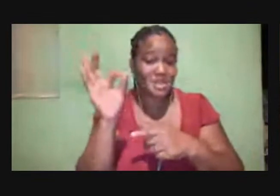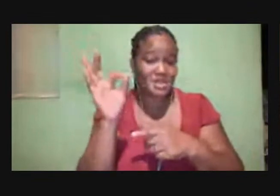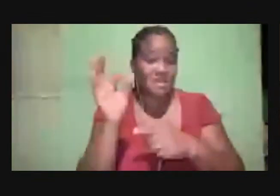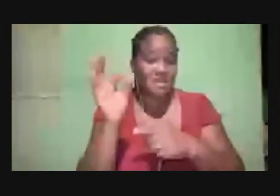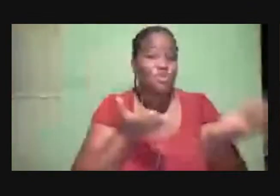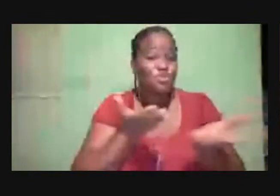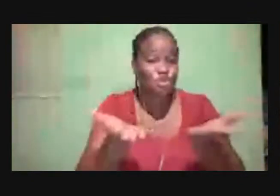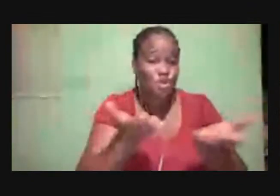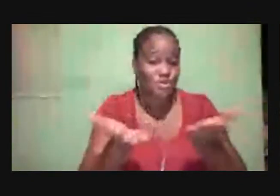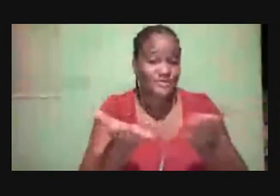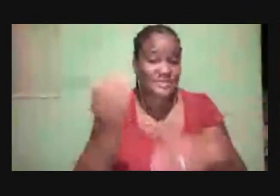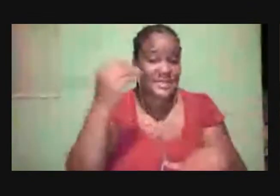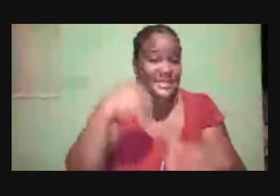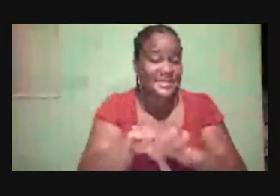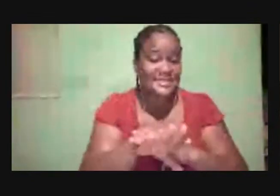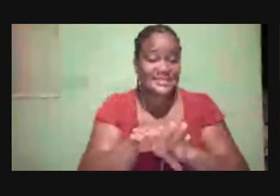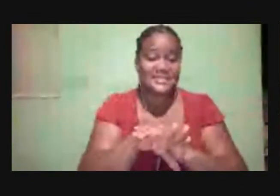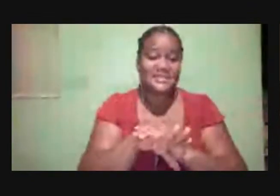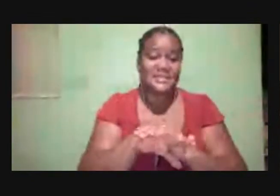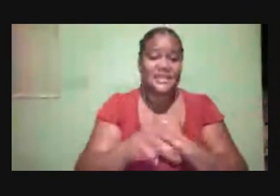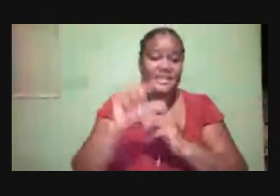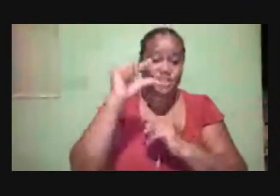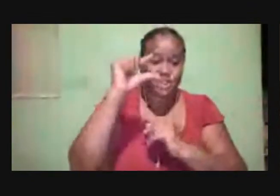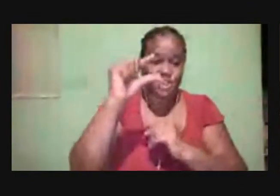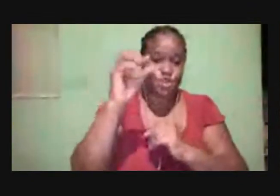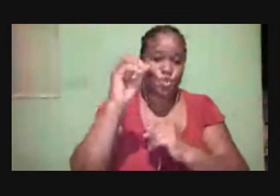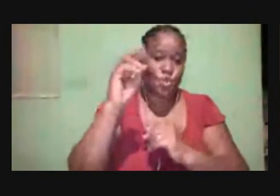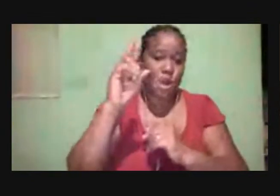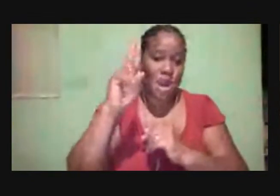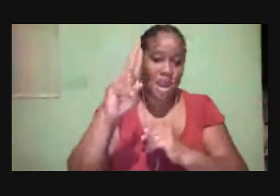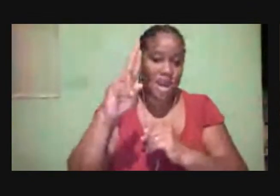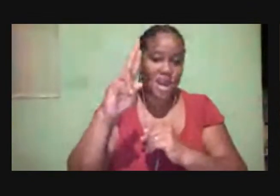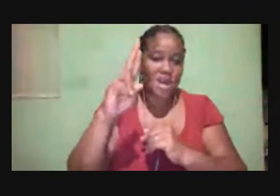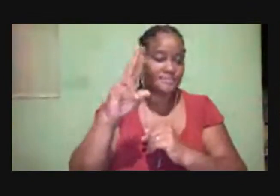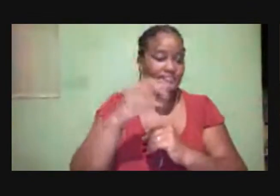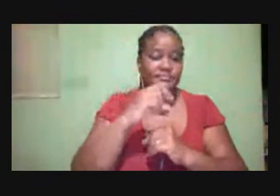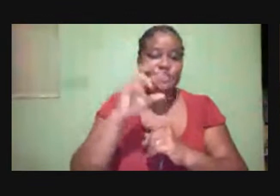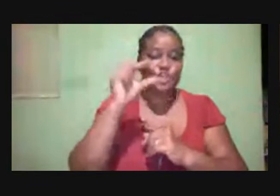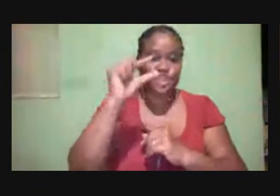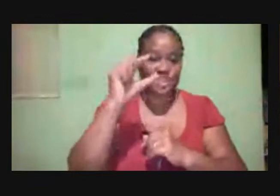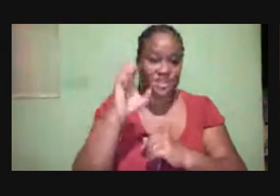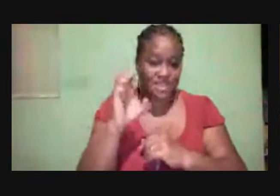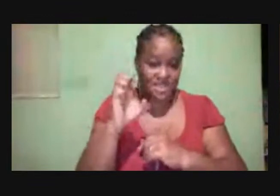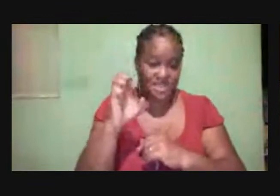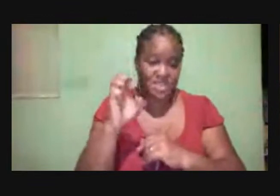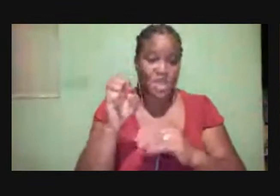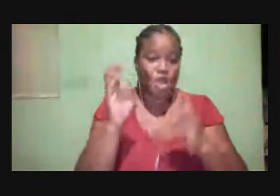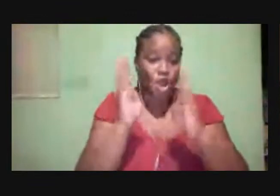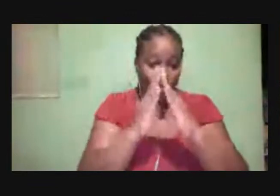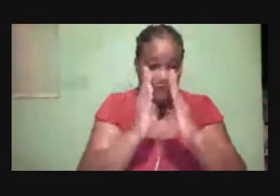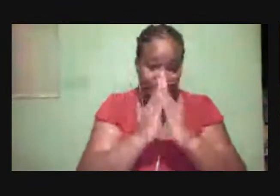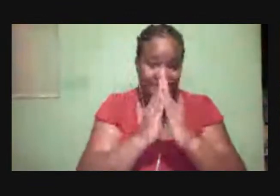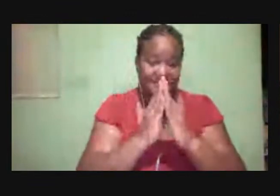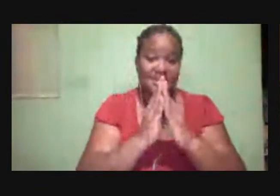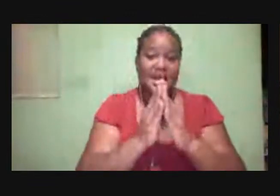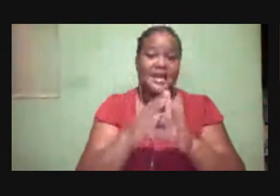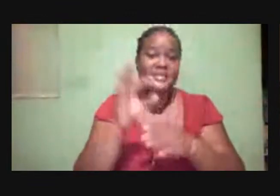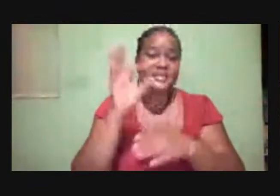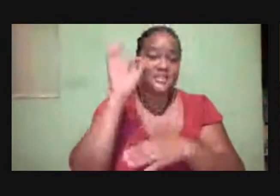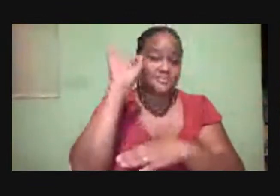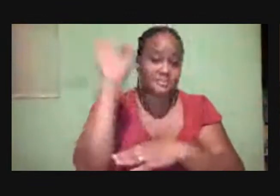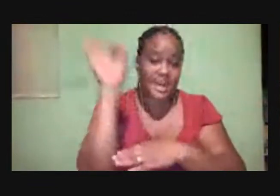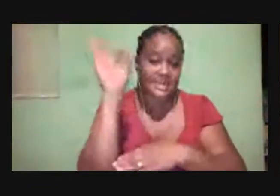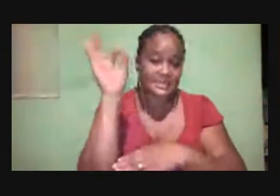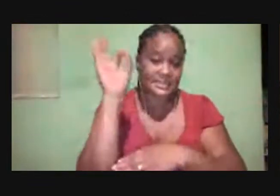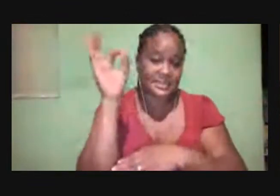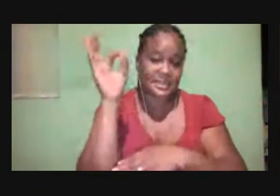Georgia Cumberland Conference there in Atlanta. And he pastors the Atlanta All